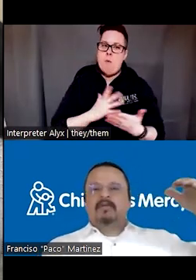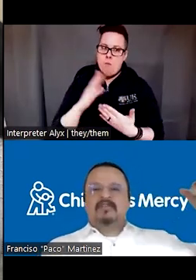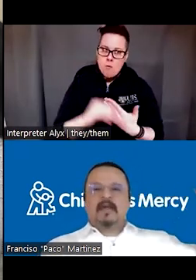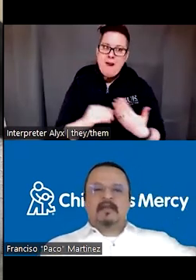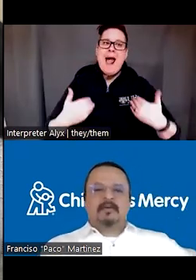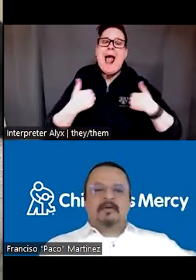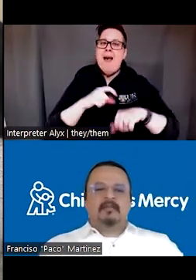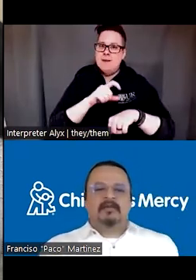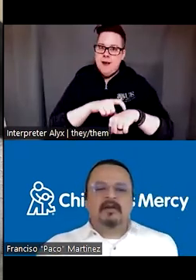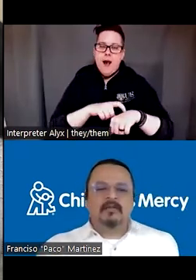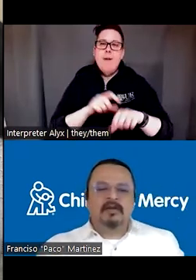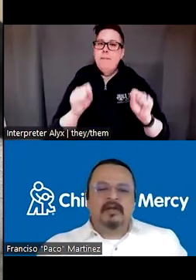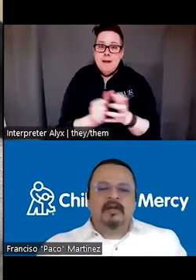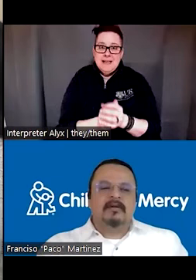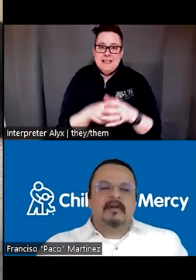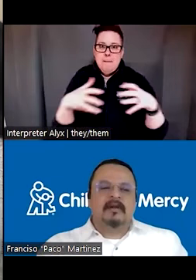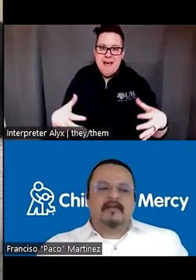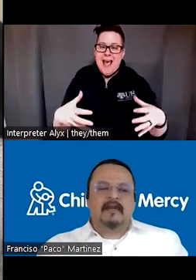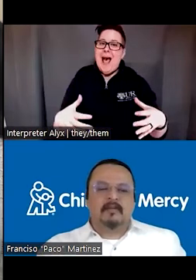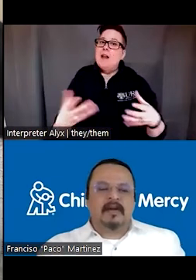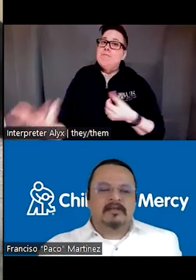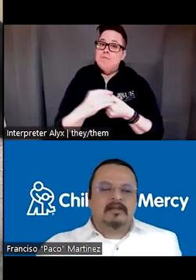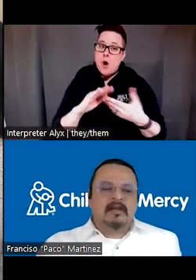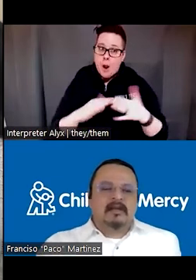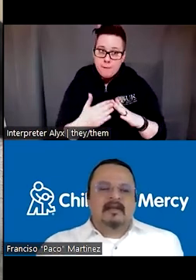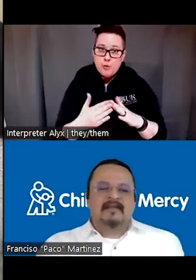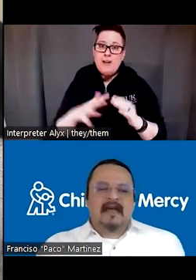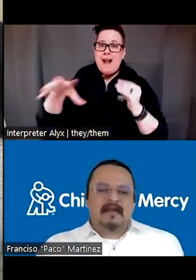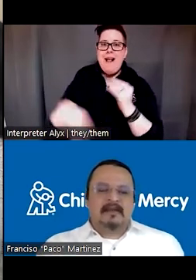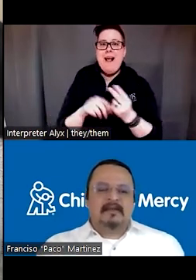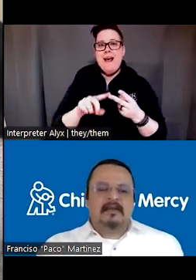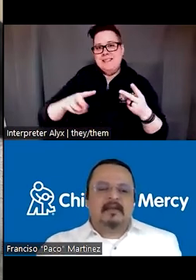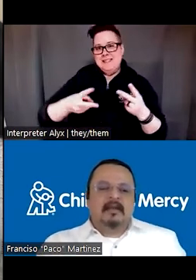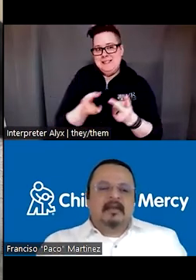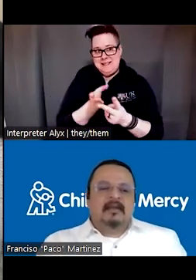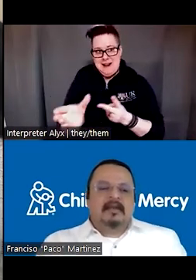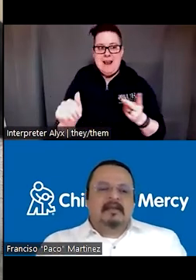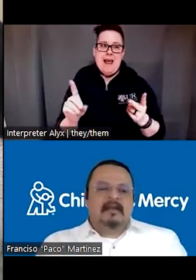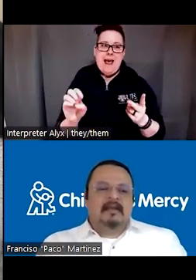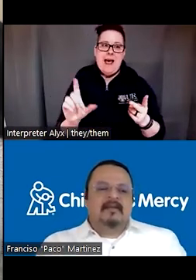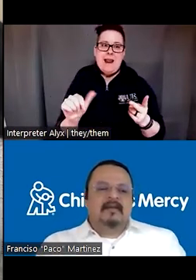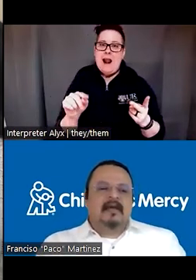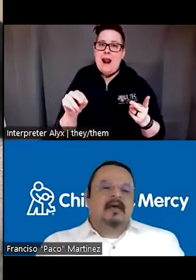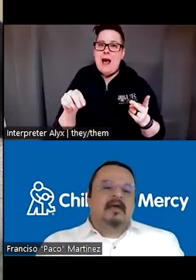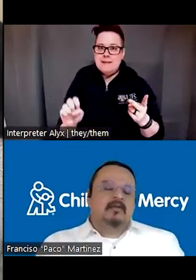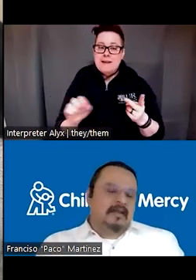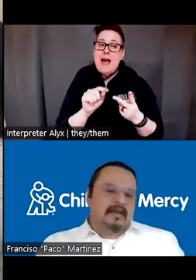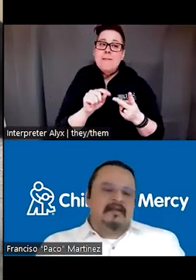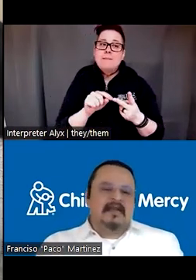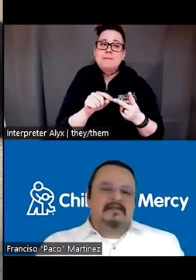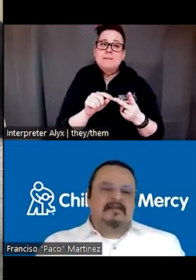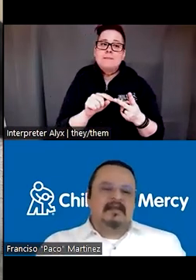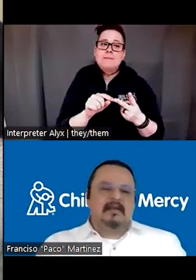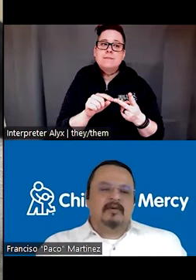to expand the program into the community. And we created the second branch that is Adelante. Adelante is or